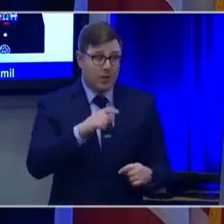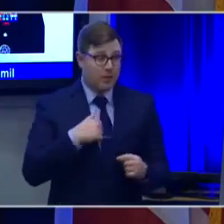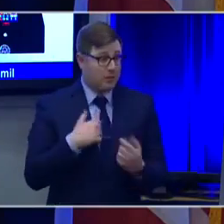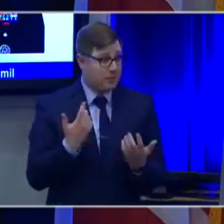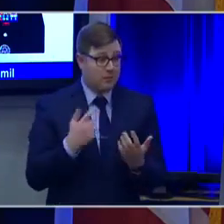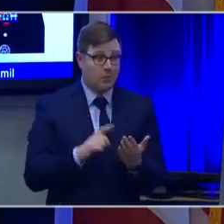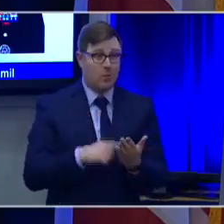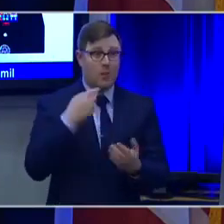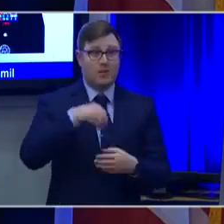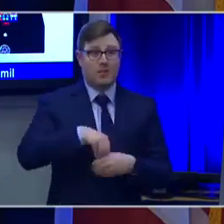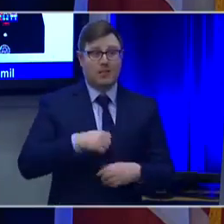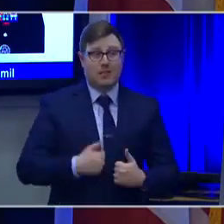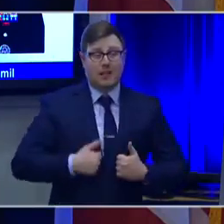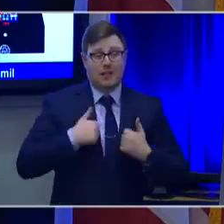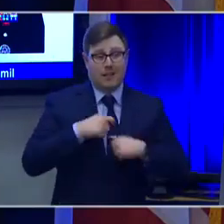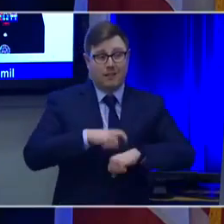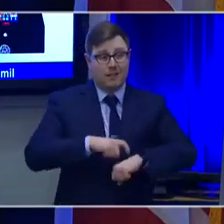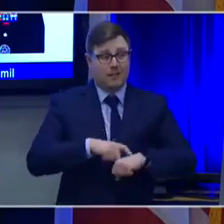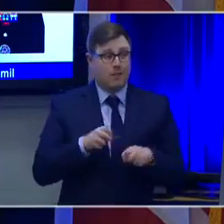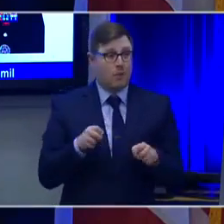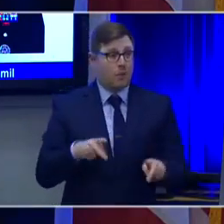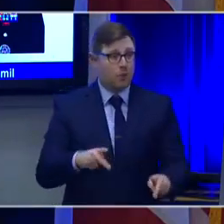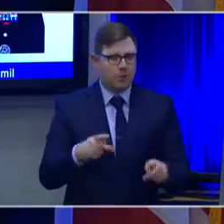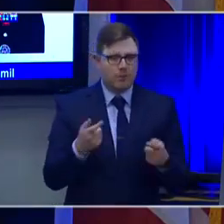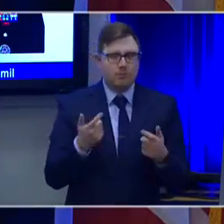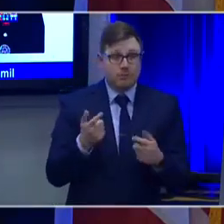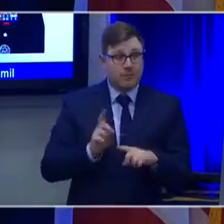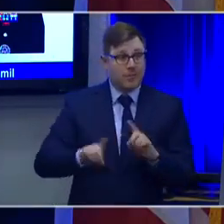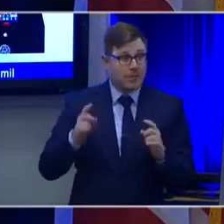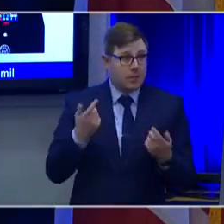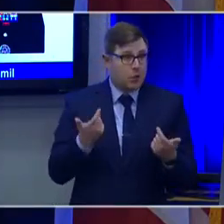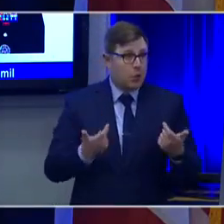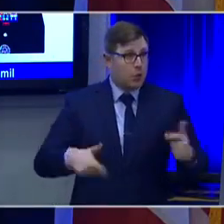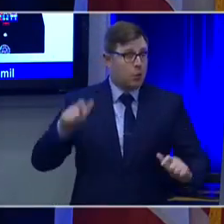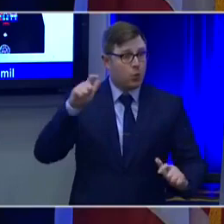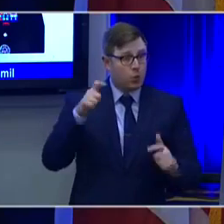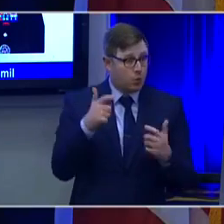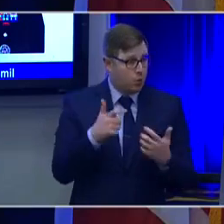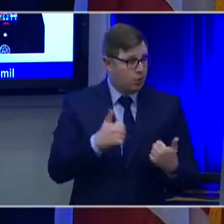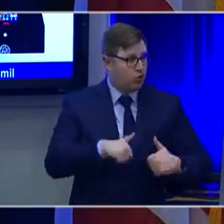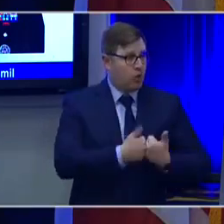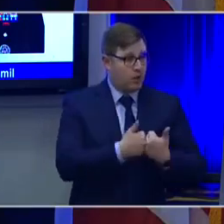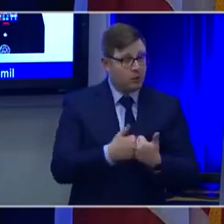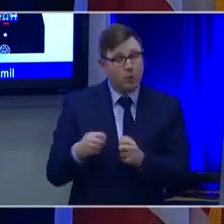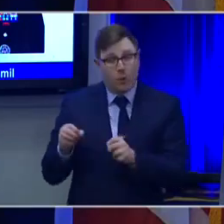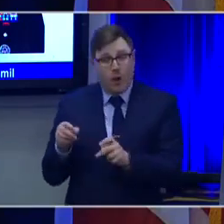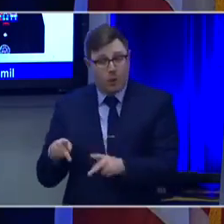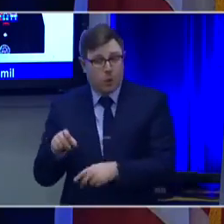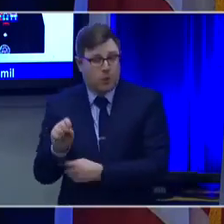but it's a huge challenge. So our biggest opportunity is also our biggest challenge.